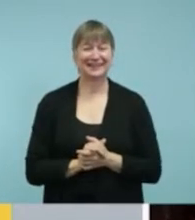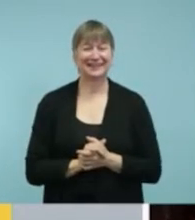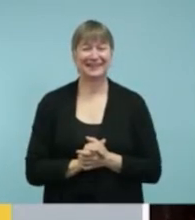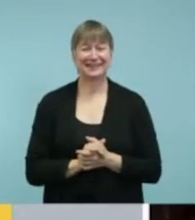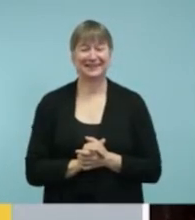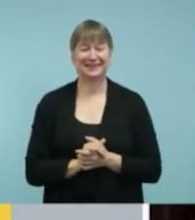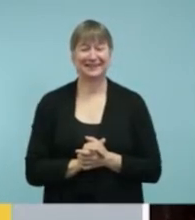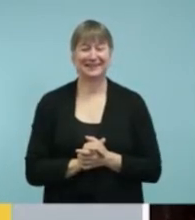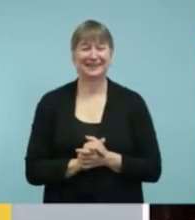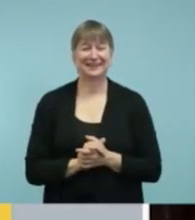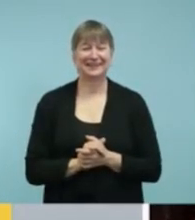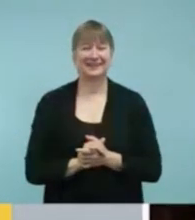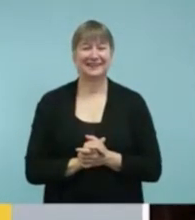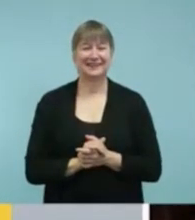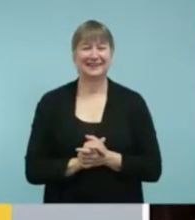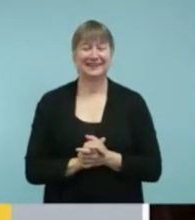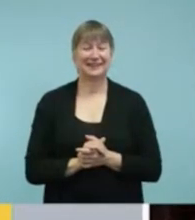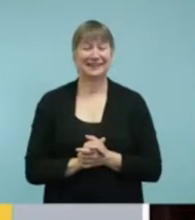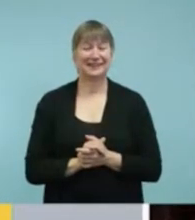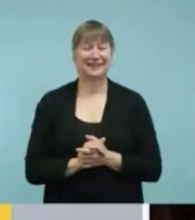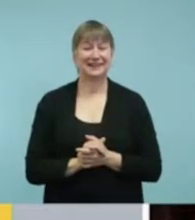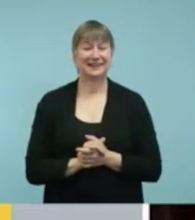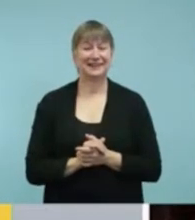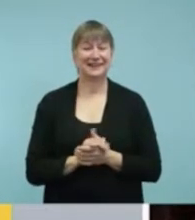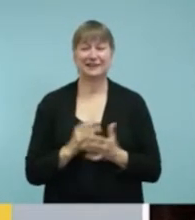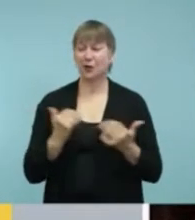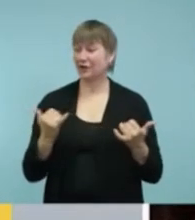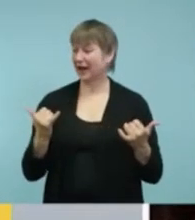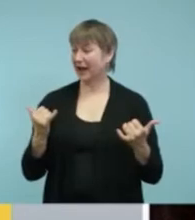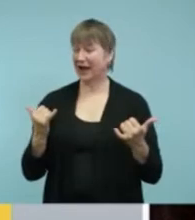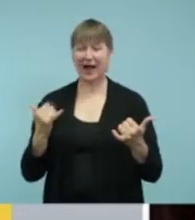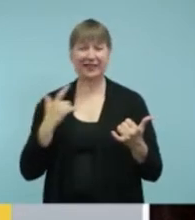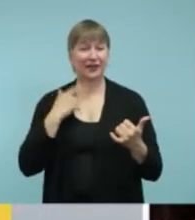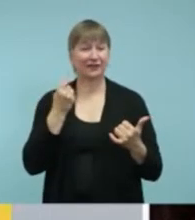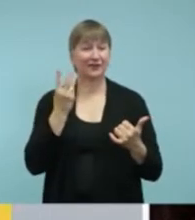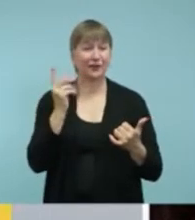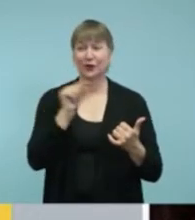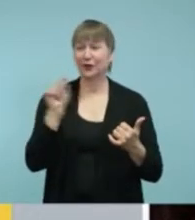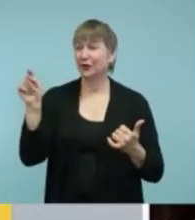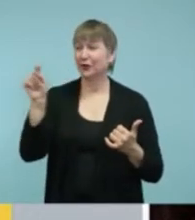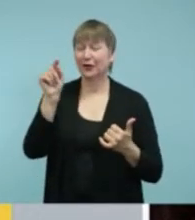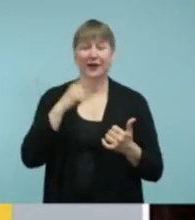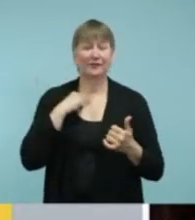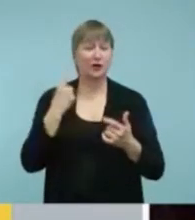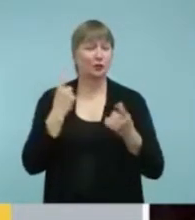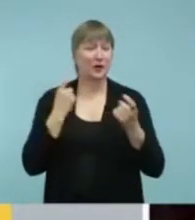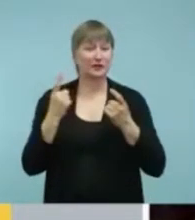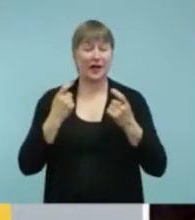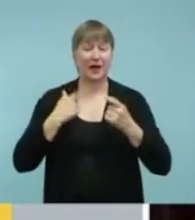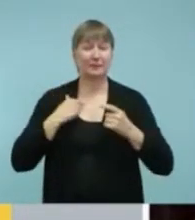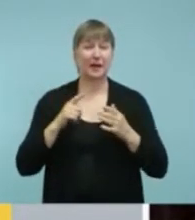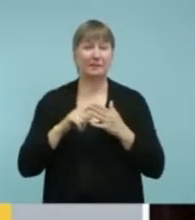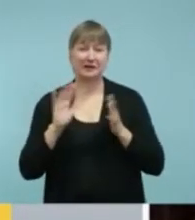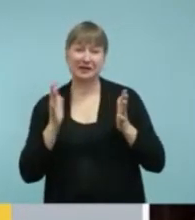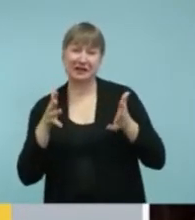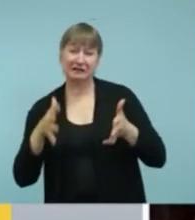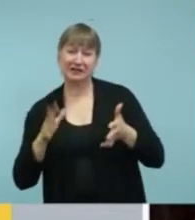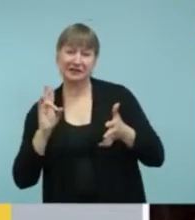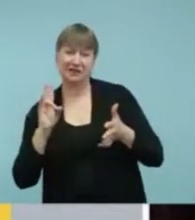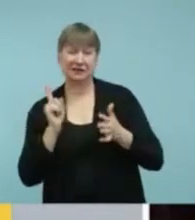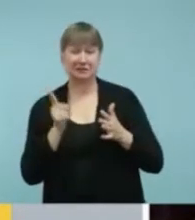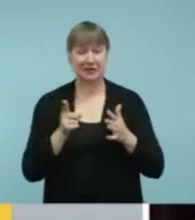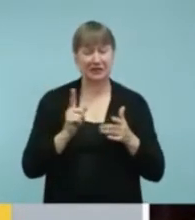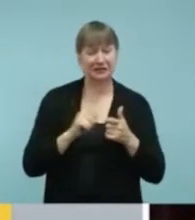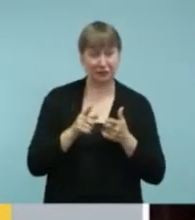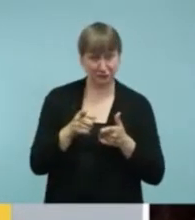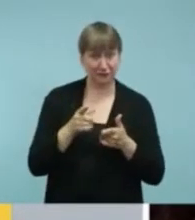at this time, um, I think that I have some questions and I'm happy to answer them now. We have about seven more minutes. So if you have a